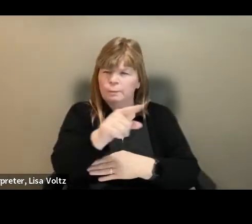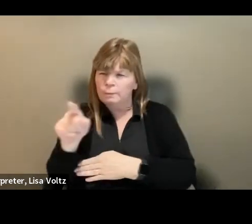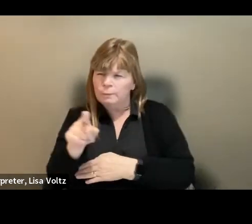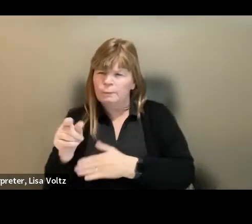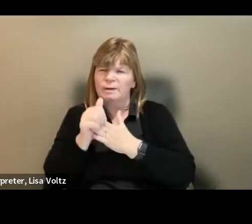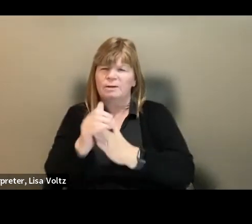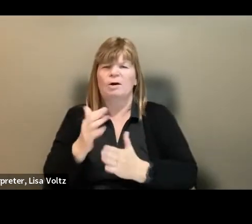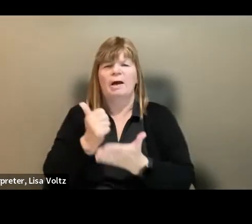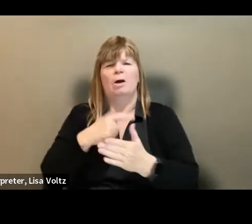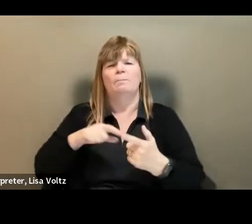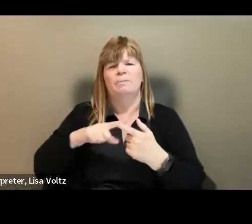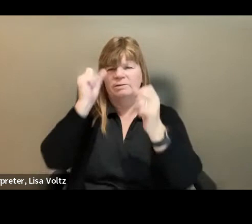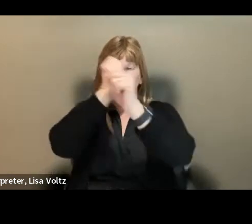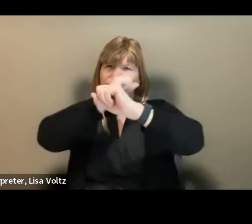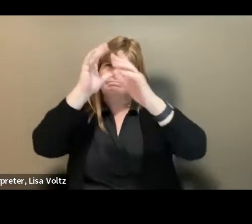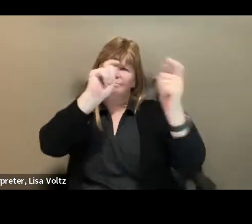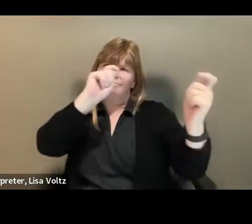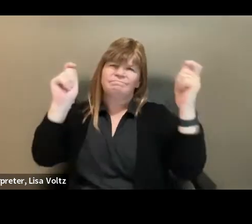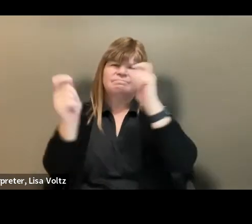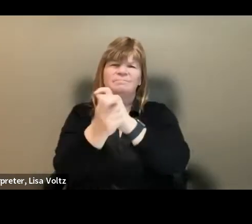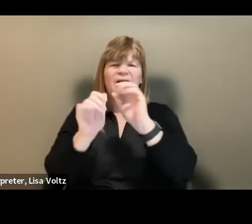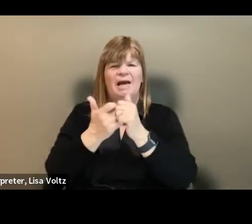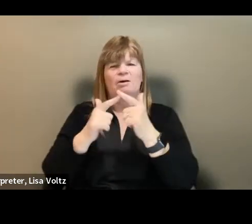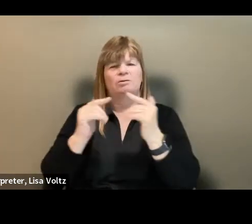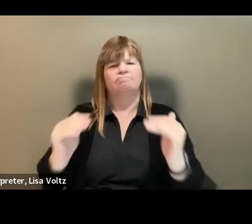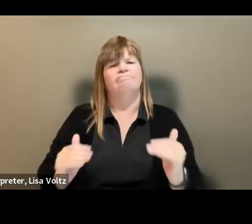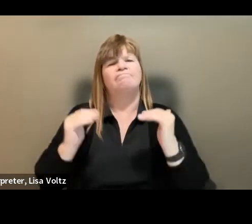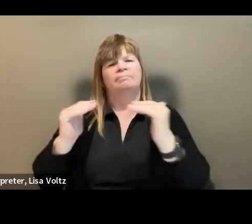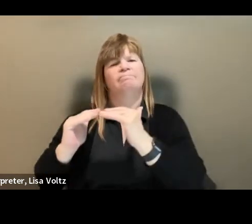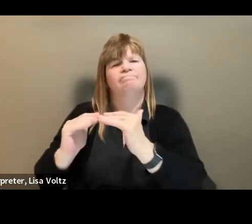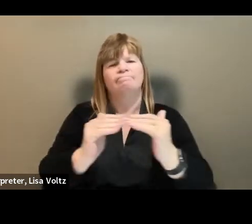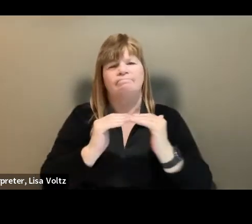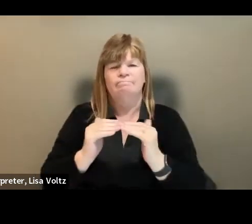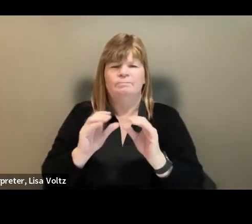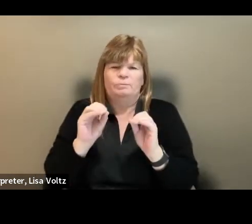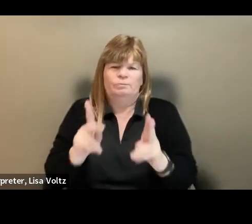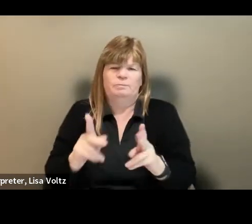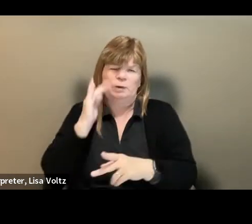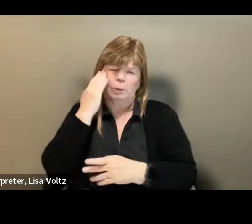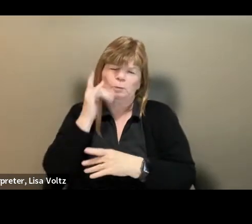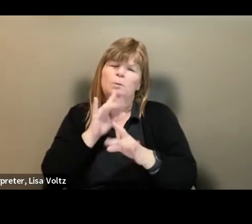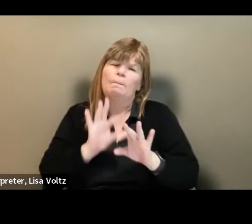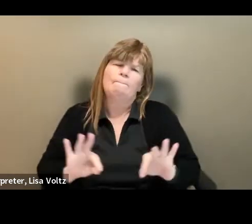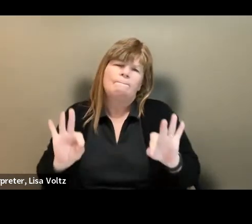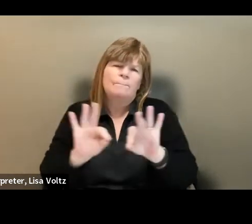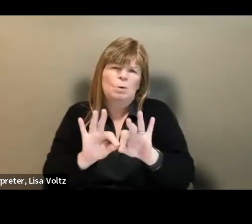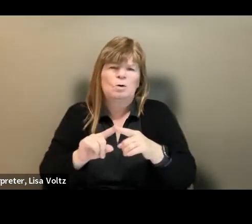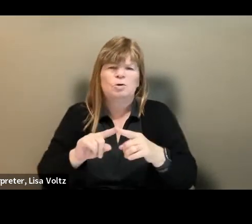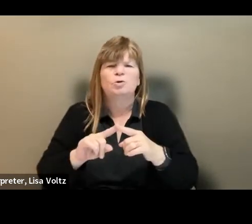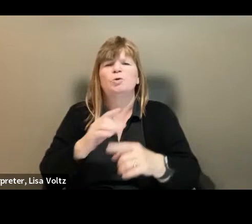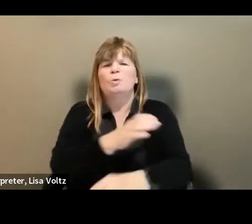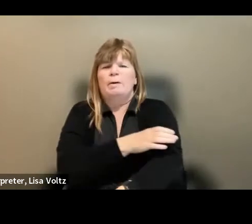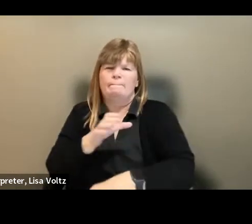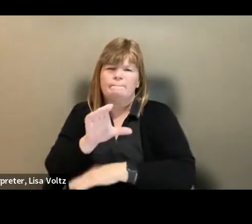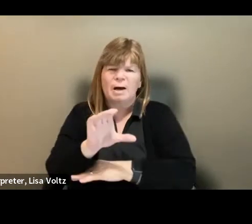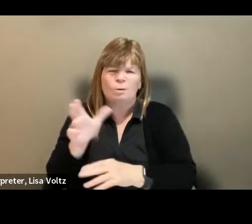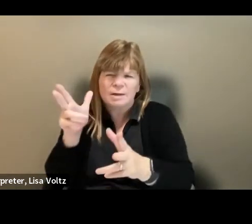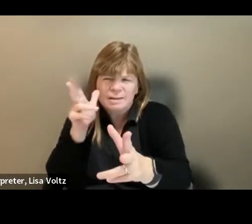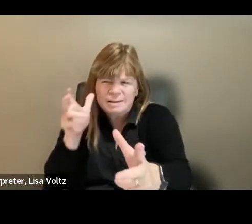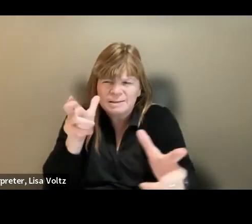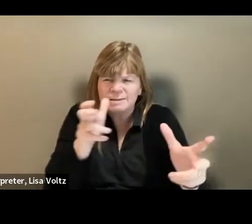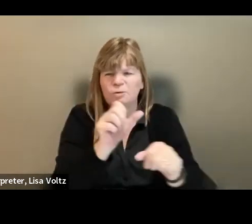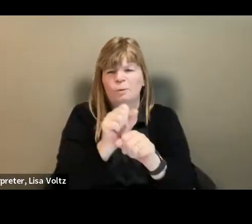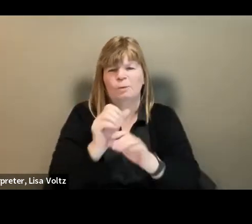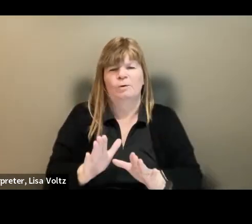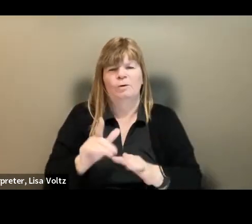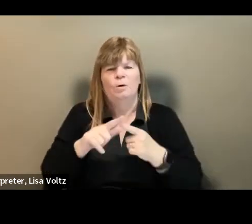reimagine how we can advance equal opportunity. We know it's essential for us to empower and listen to workers, and we look